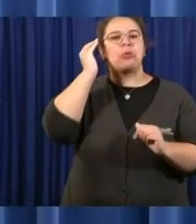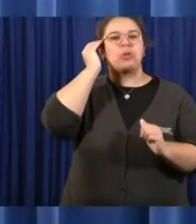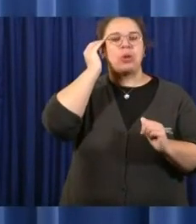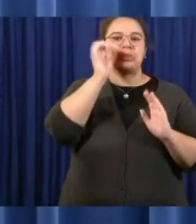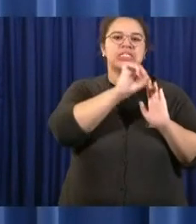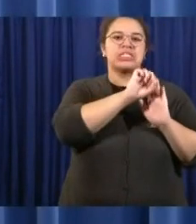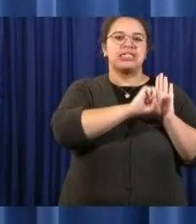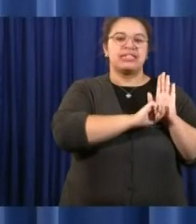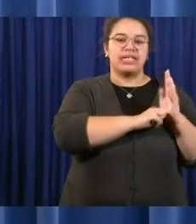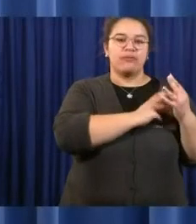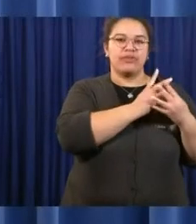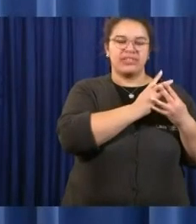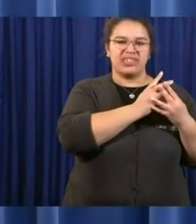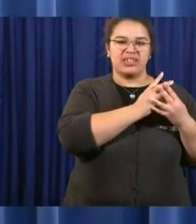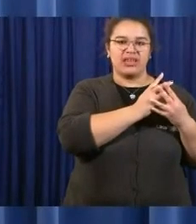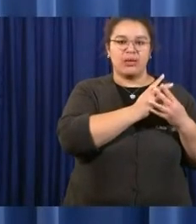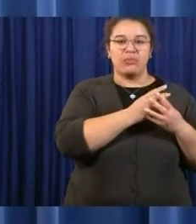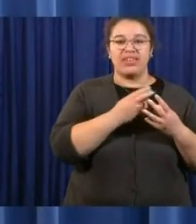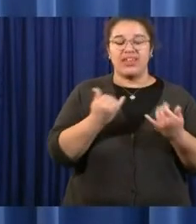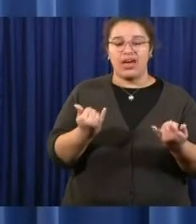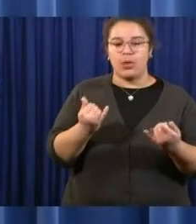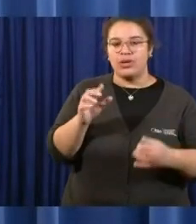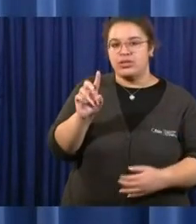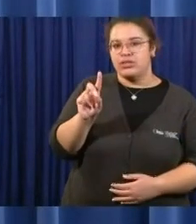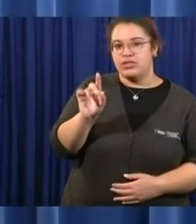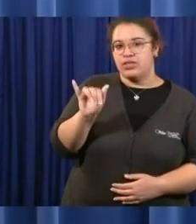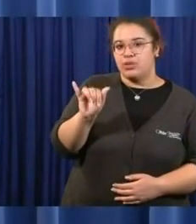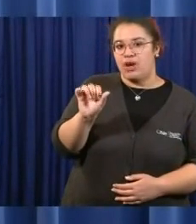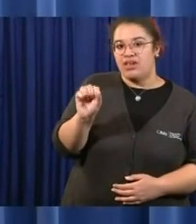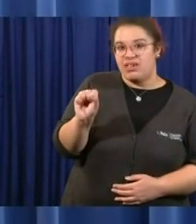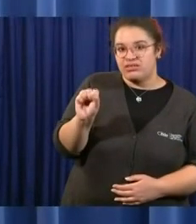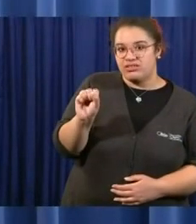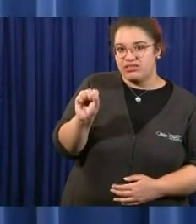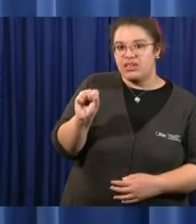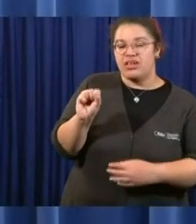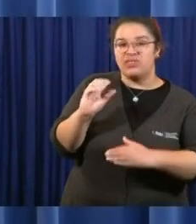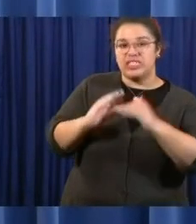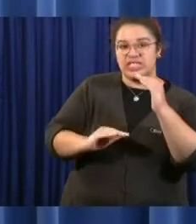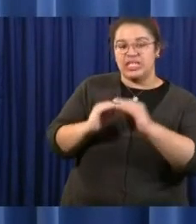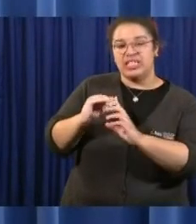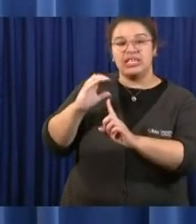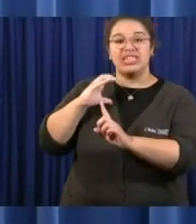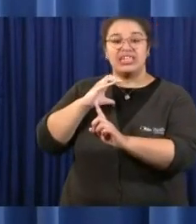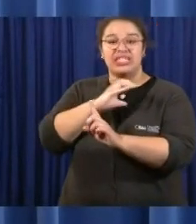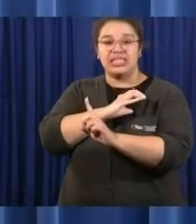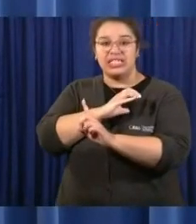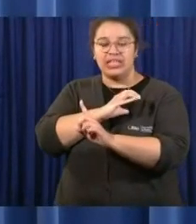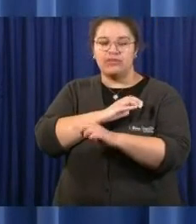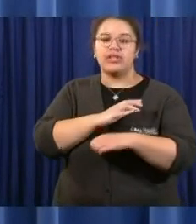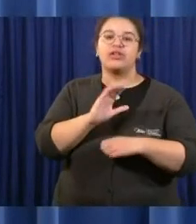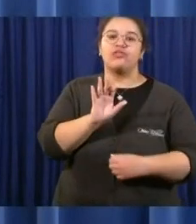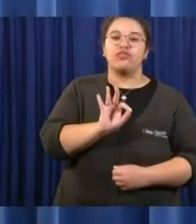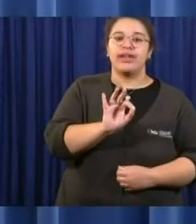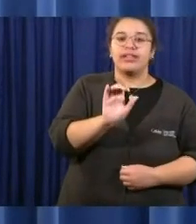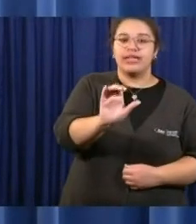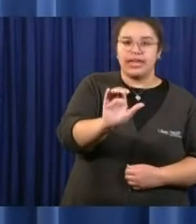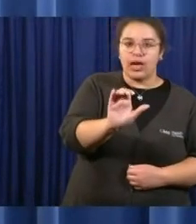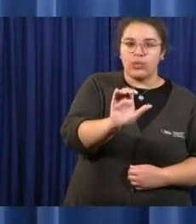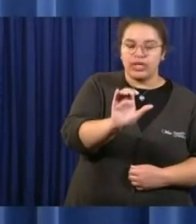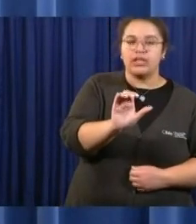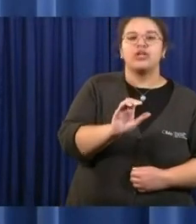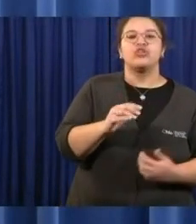we've now got an outbreak at a DYS facility in suburban Cleveland. Franklin County Juvenile Detention Center has an outbreak.